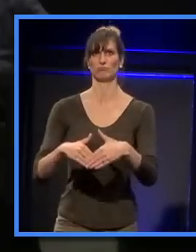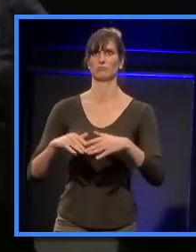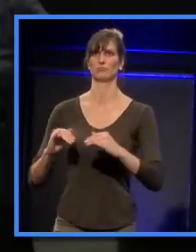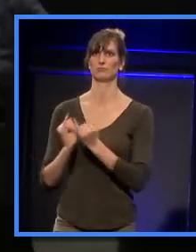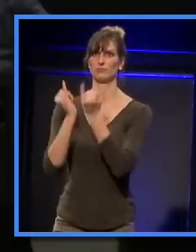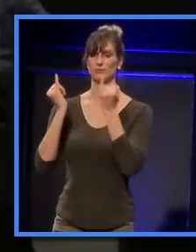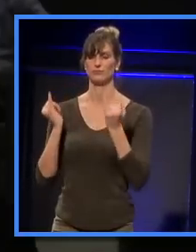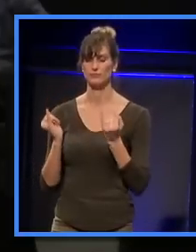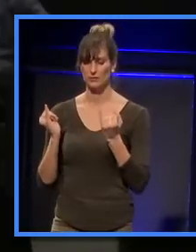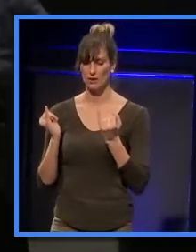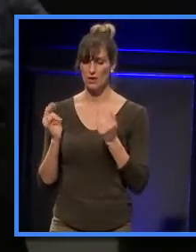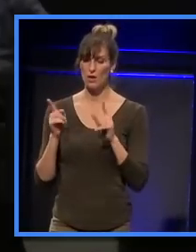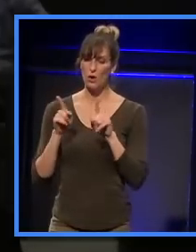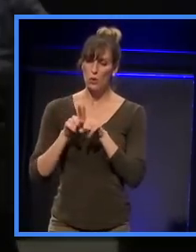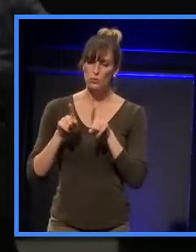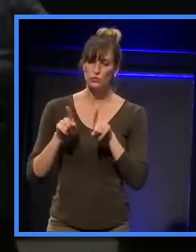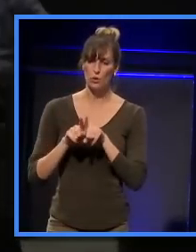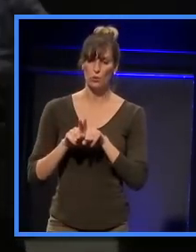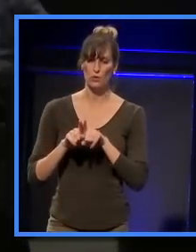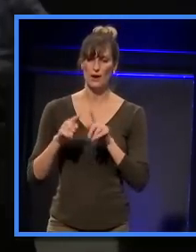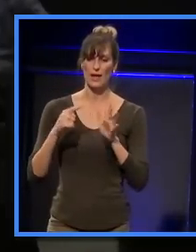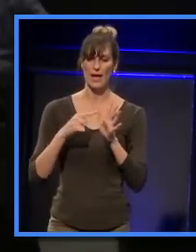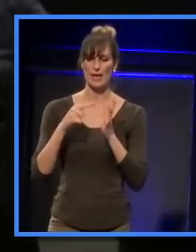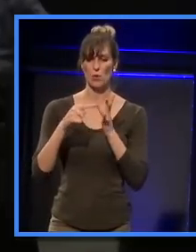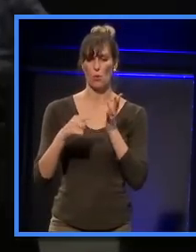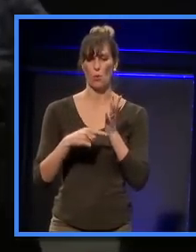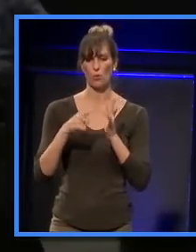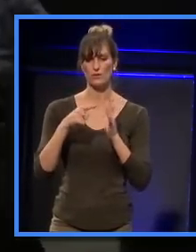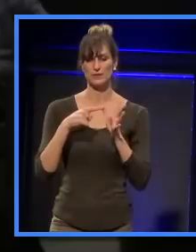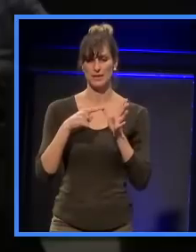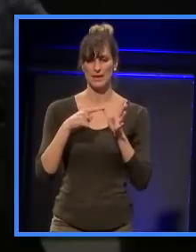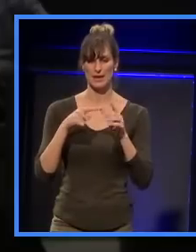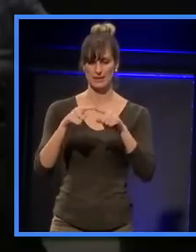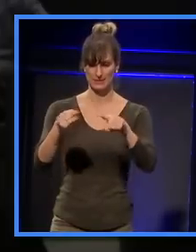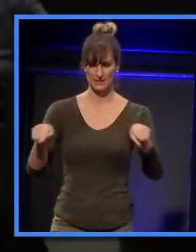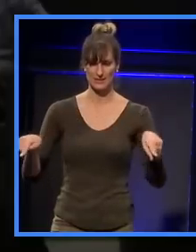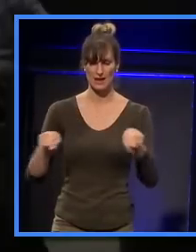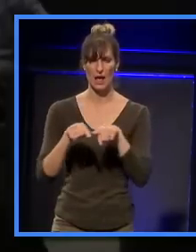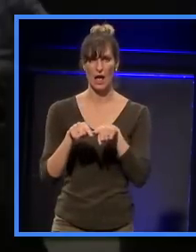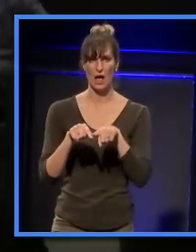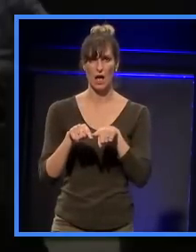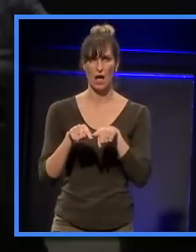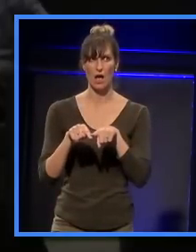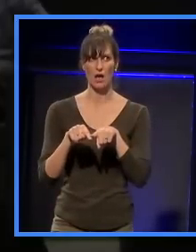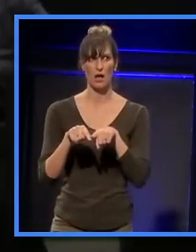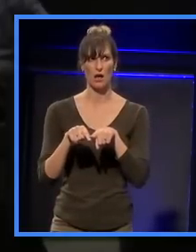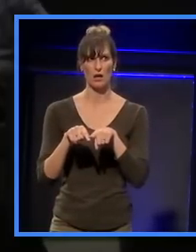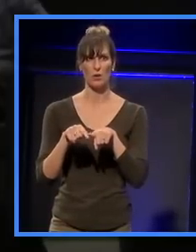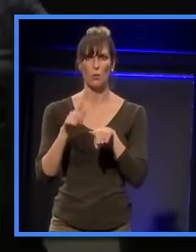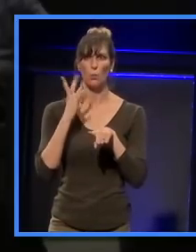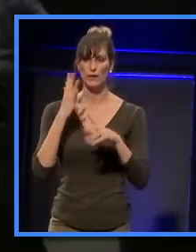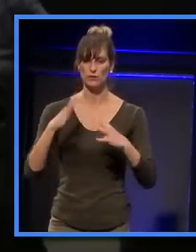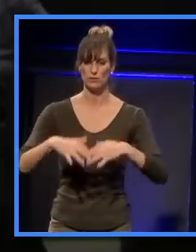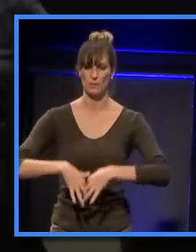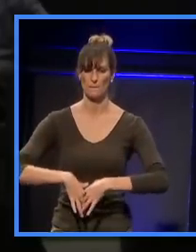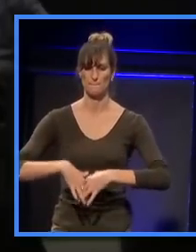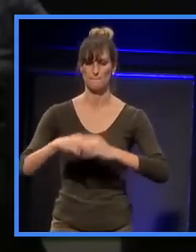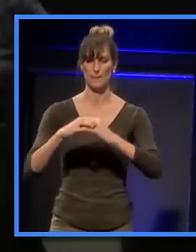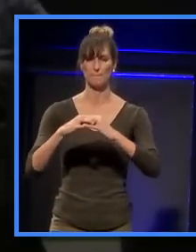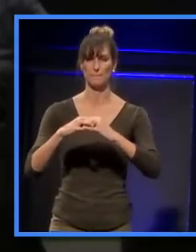the criticism, I guess, that the Altea Centre had during its, you know, gestation,